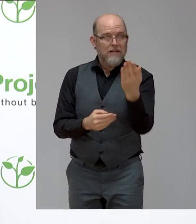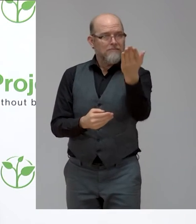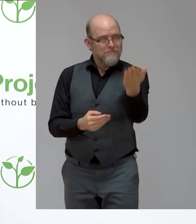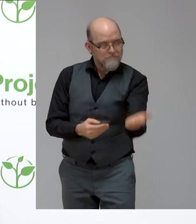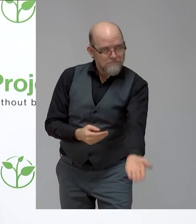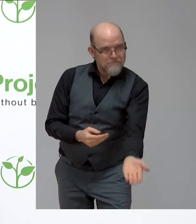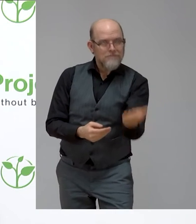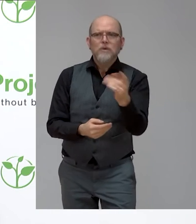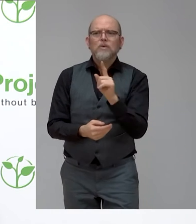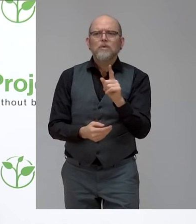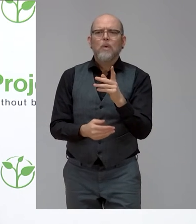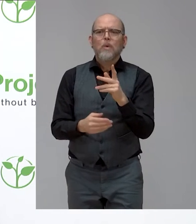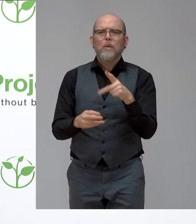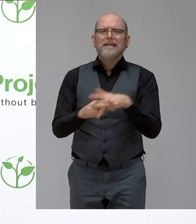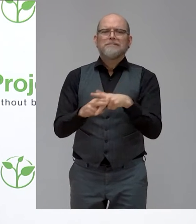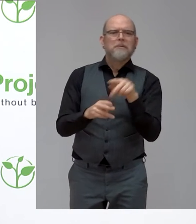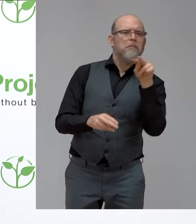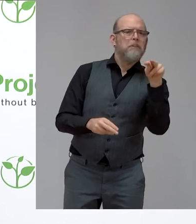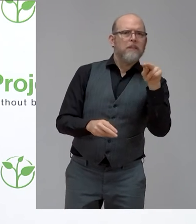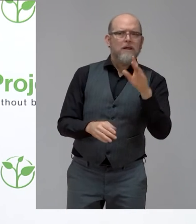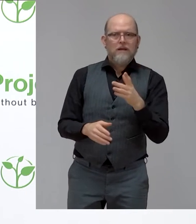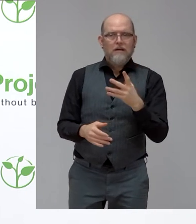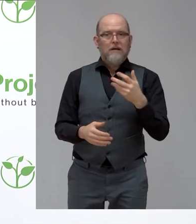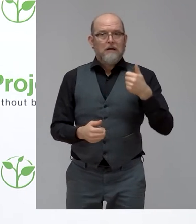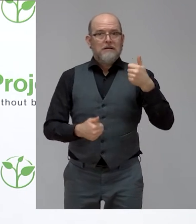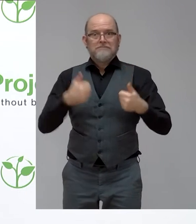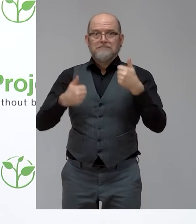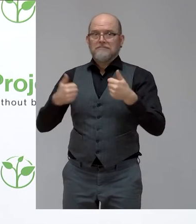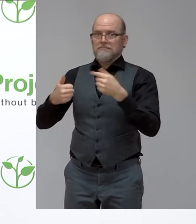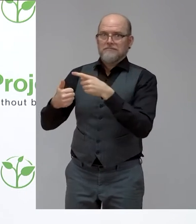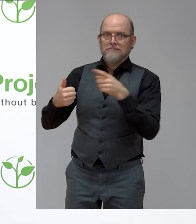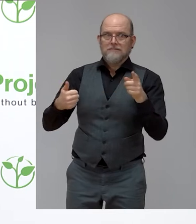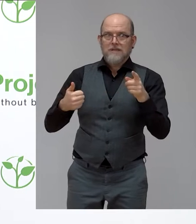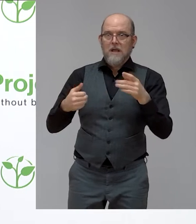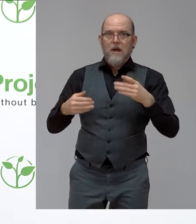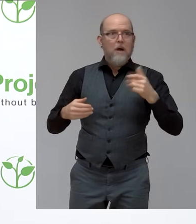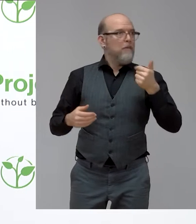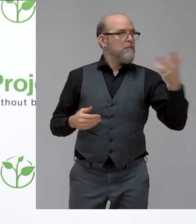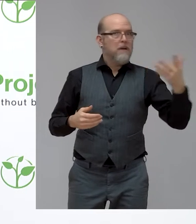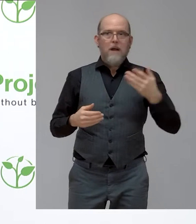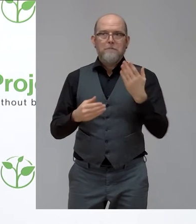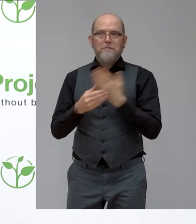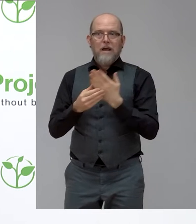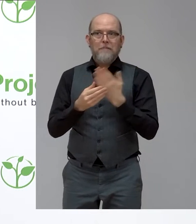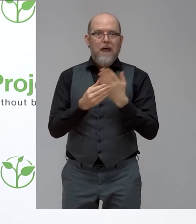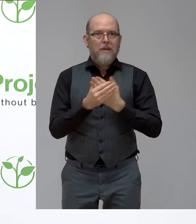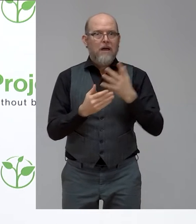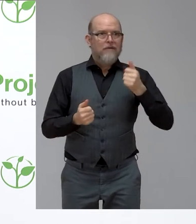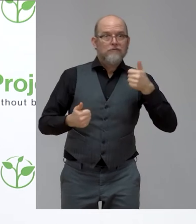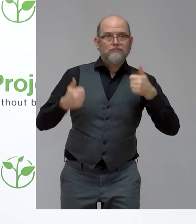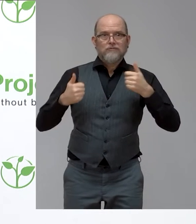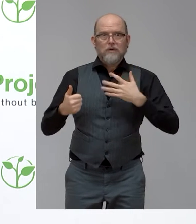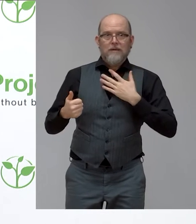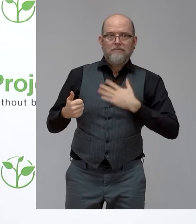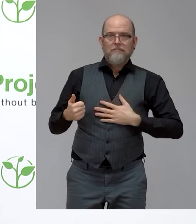competitive environment. mean, the banking sector is under pressure from fintech startups and other things. So the business case